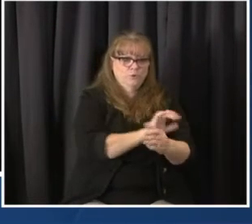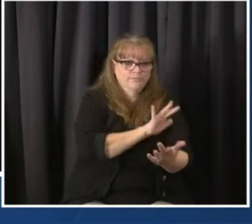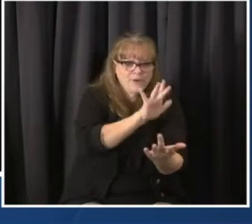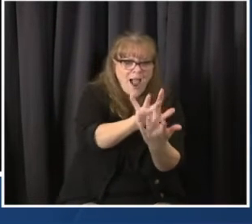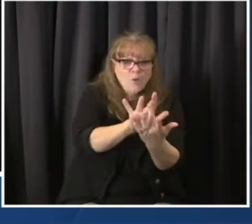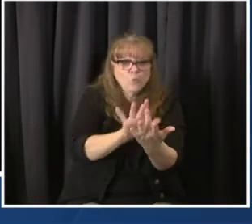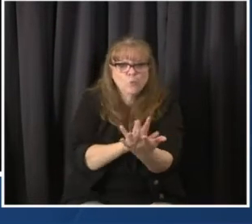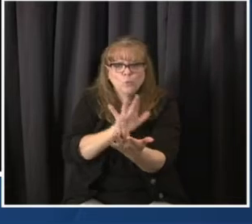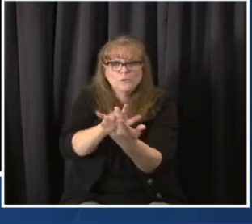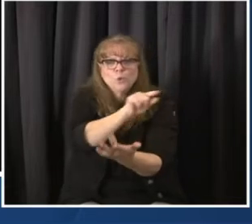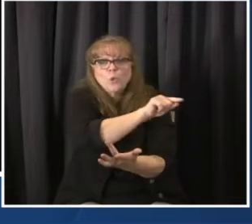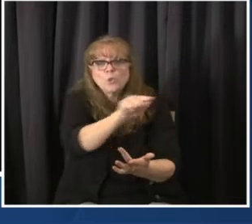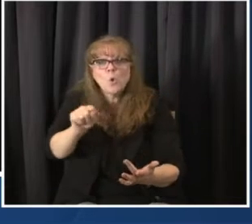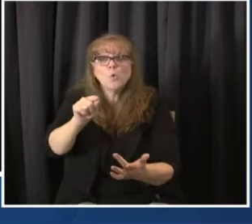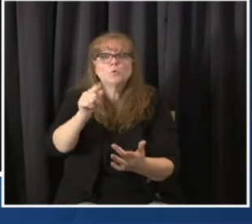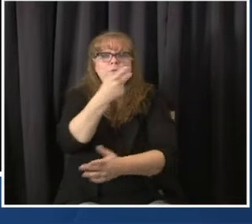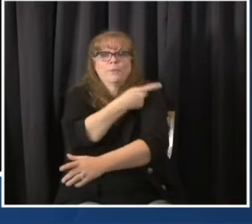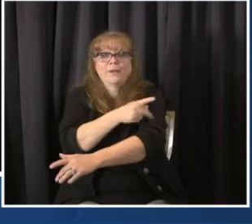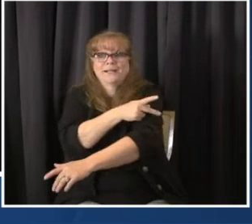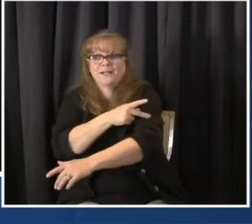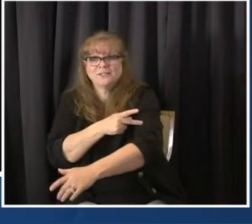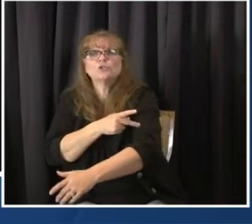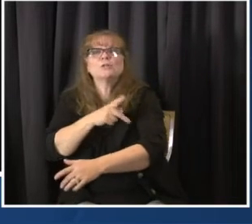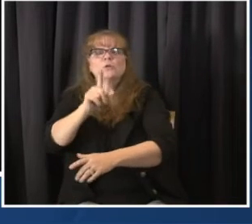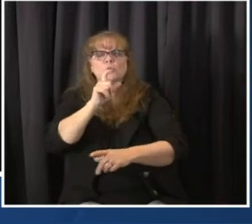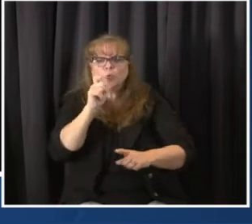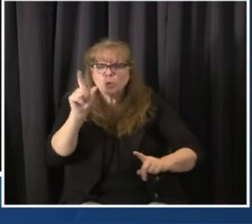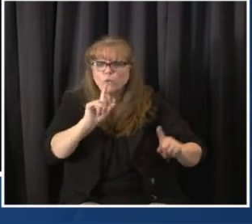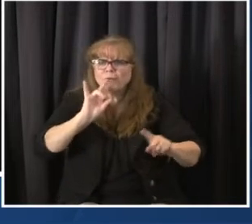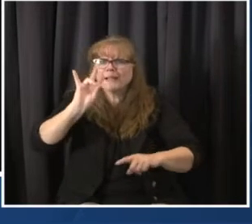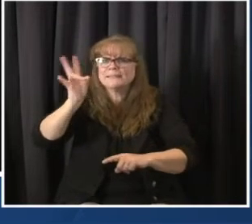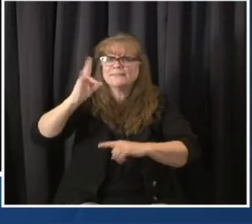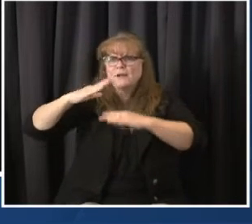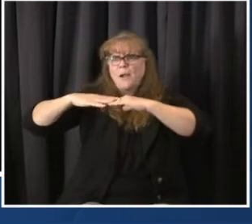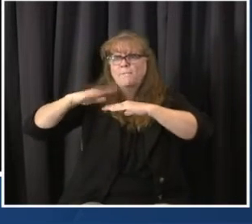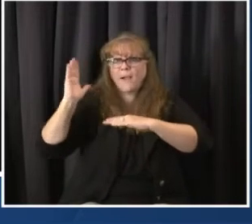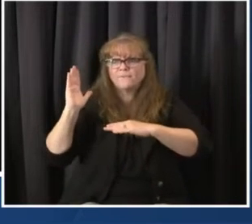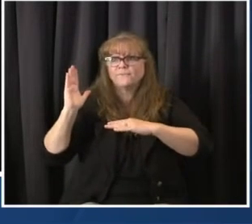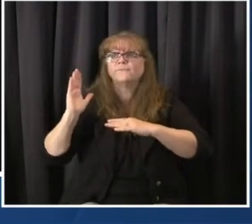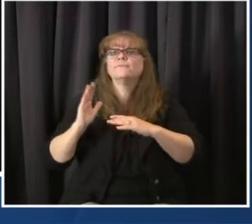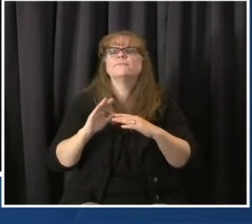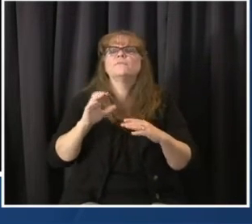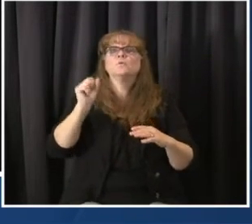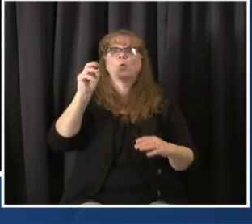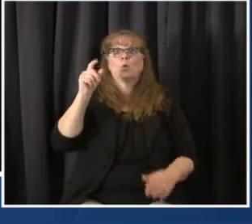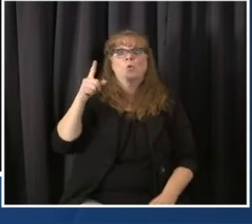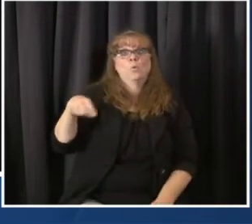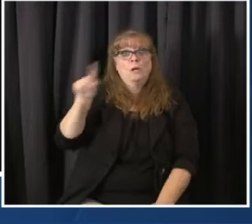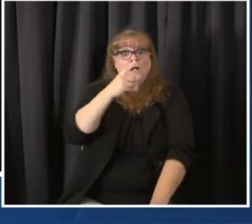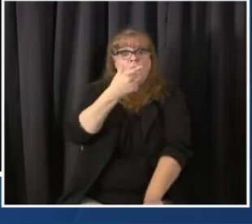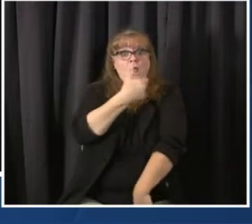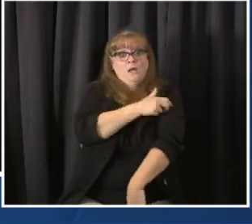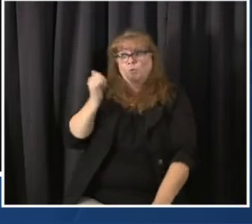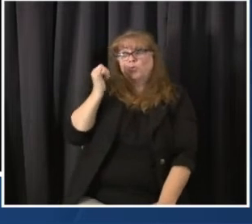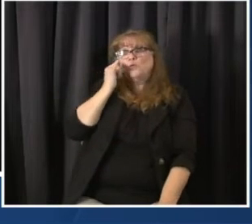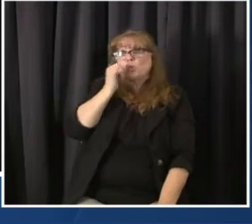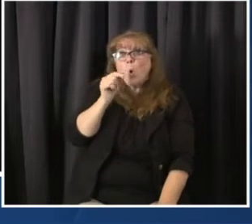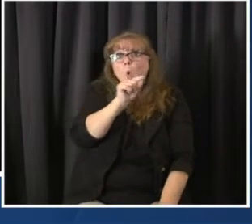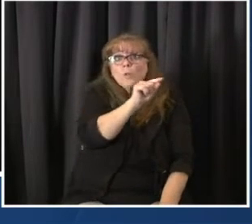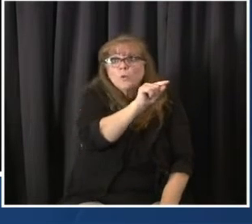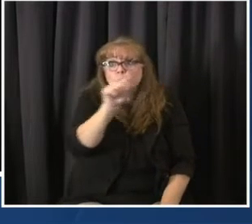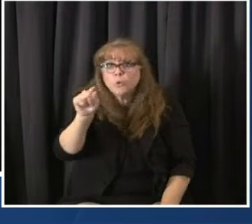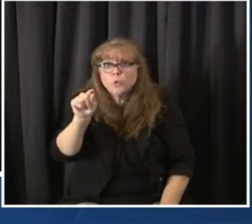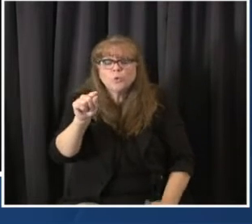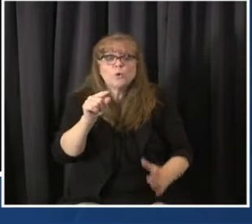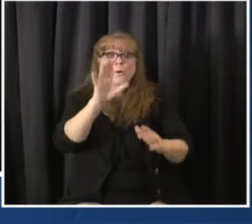email from a hospital that you've had any contact with and that you're in their database, maybe you had a hip surgery four years ago,